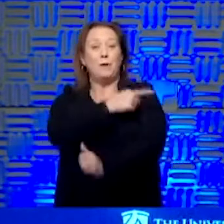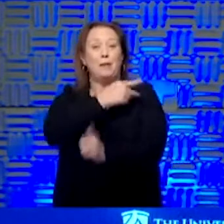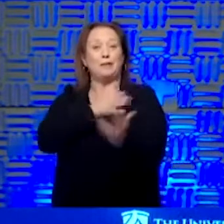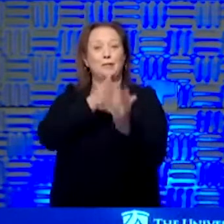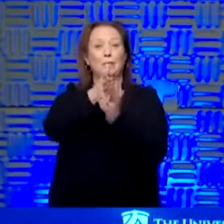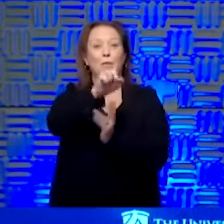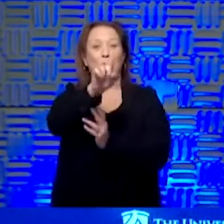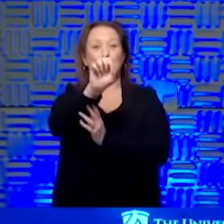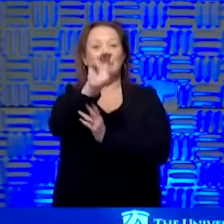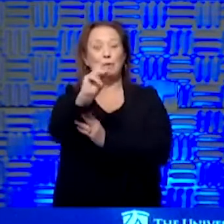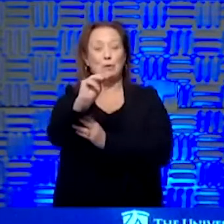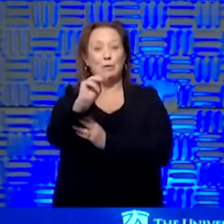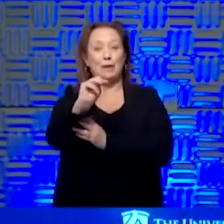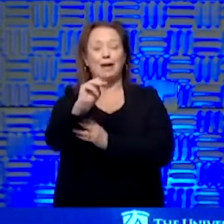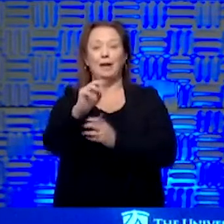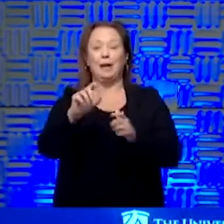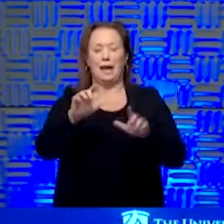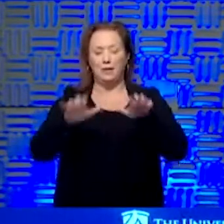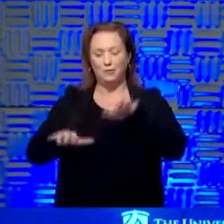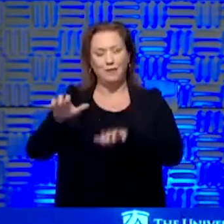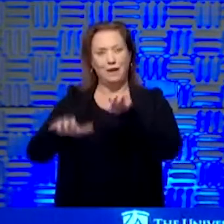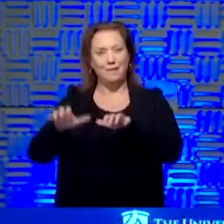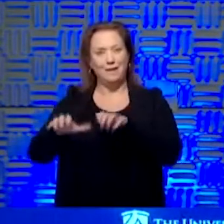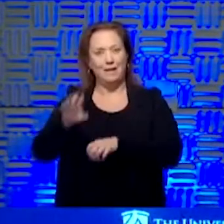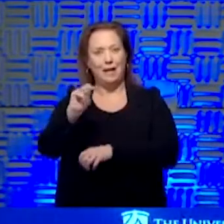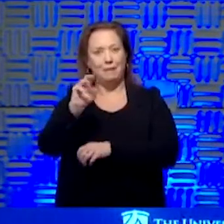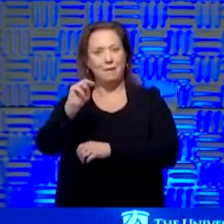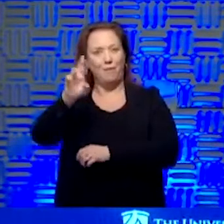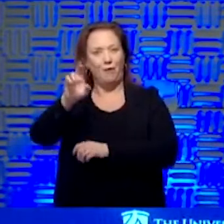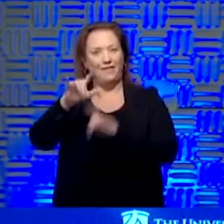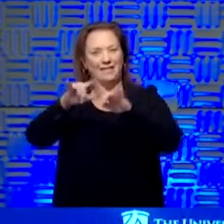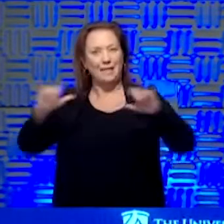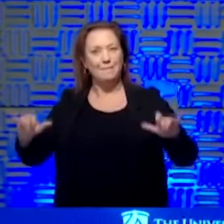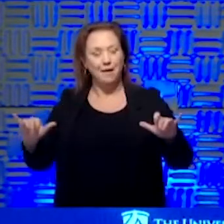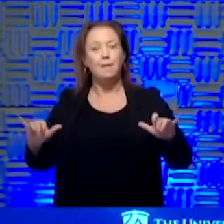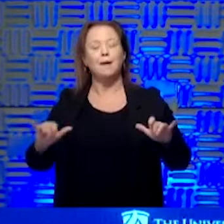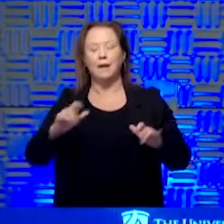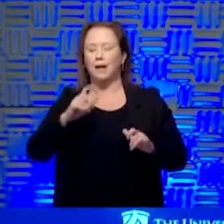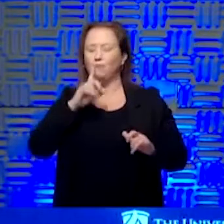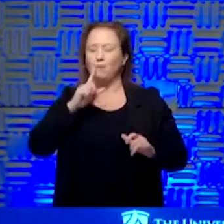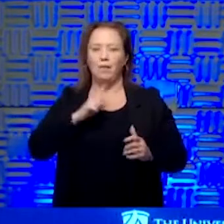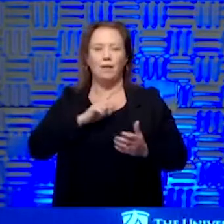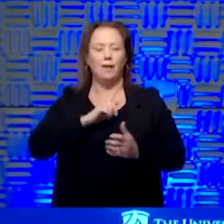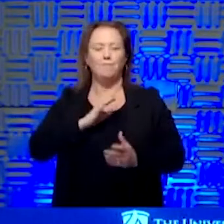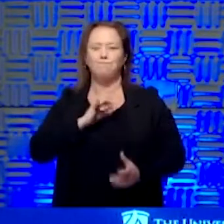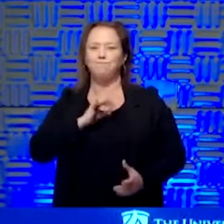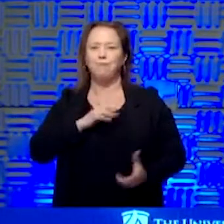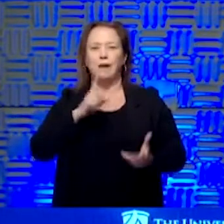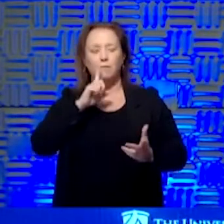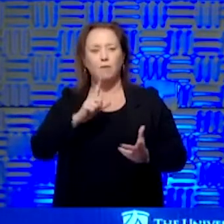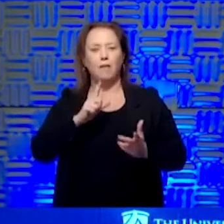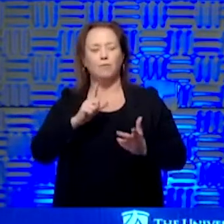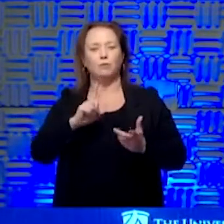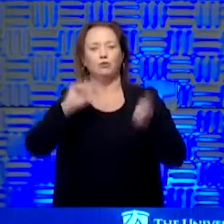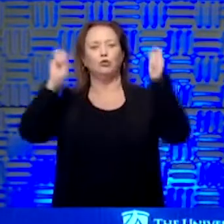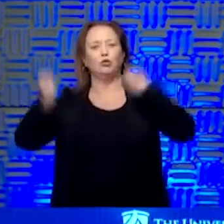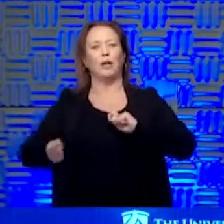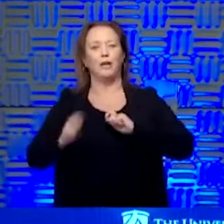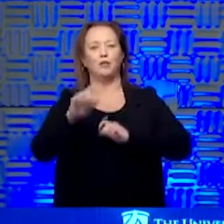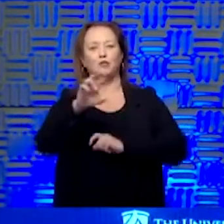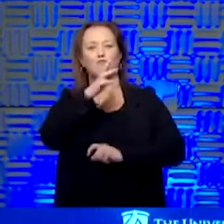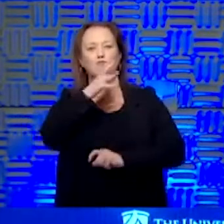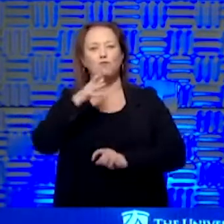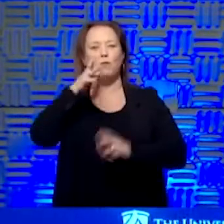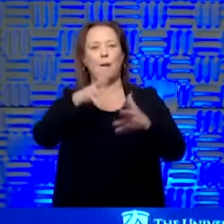meantime, you're putting stuff into the EMR. It's pretty slick. And I think it is going to revolutionize care in rural America. And I think